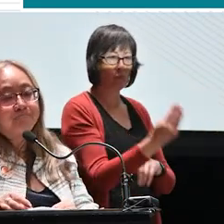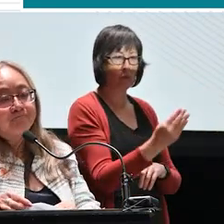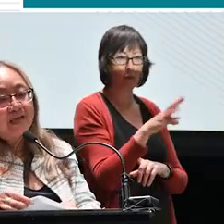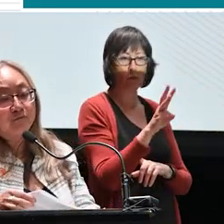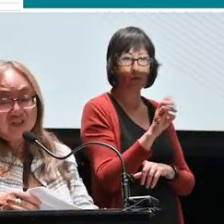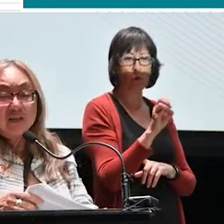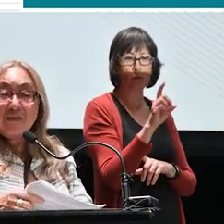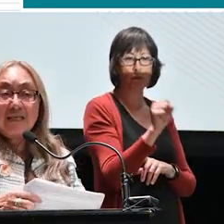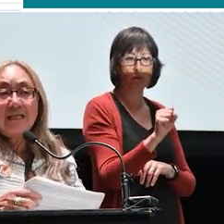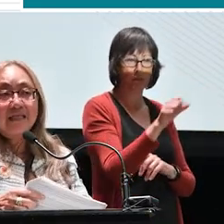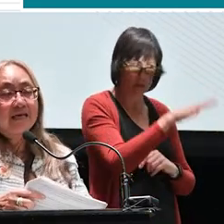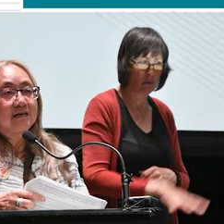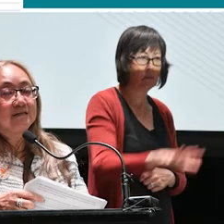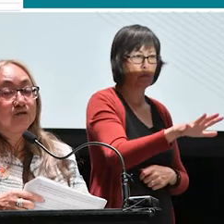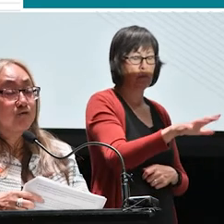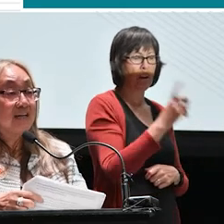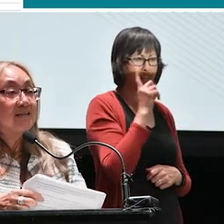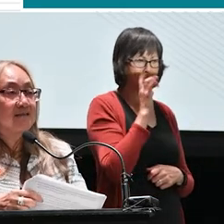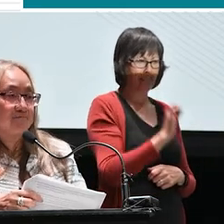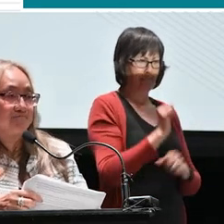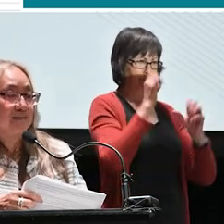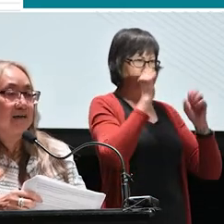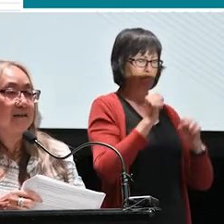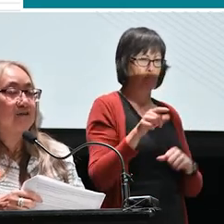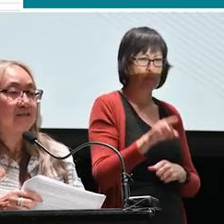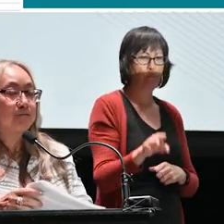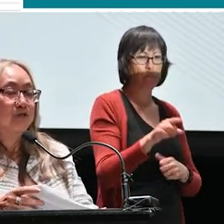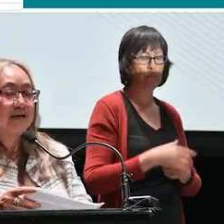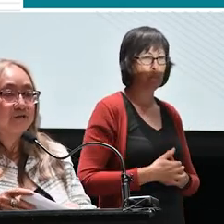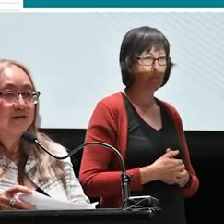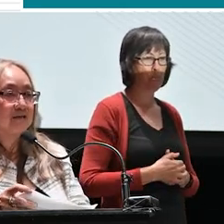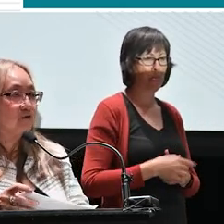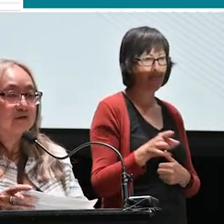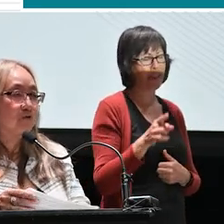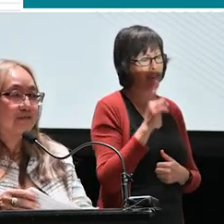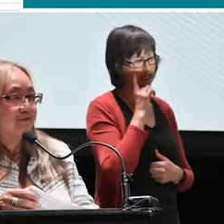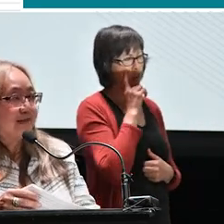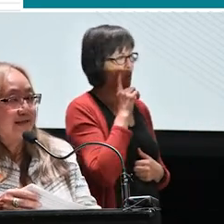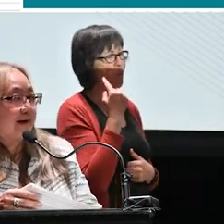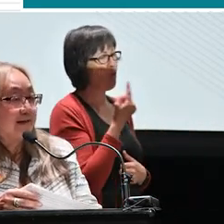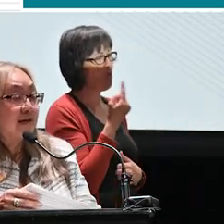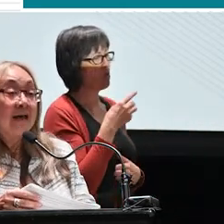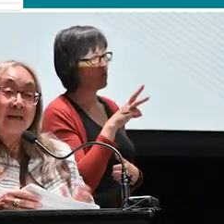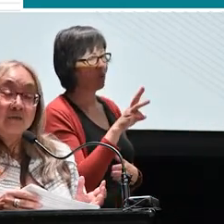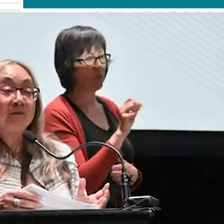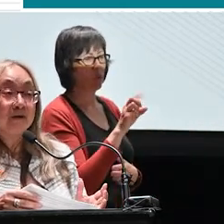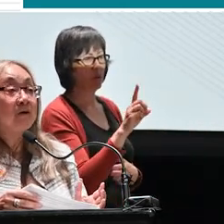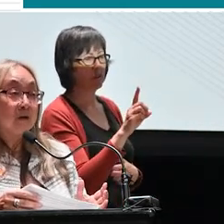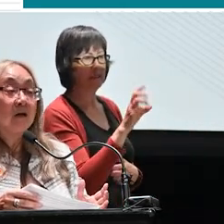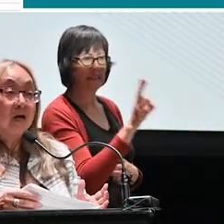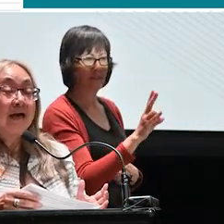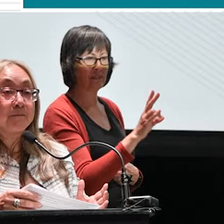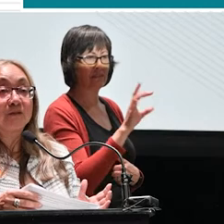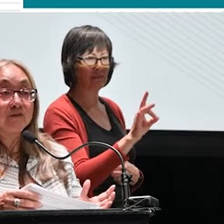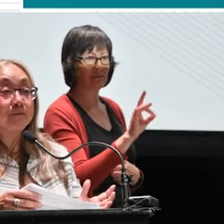which is something that I think surprises them. There's this perception that it's only wards 7, 8 and 9. And to be fair,